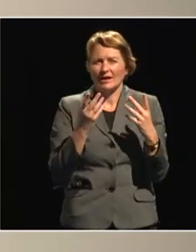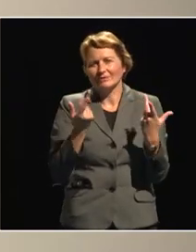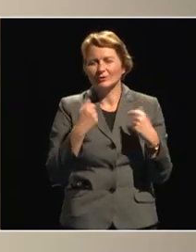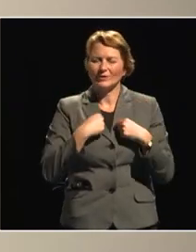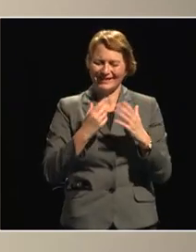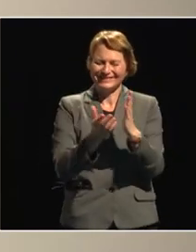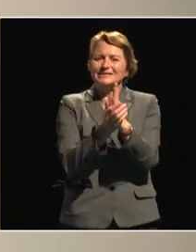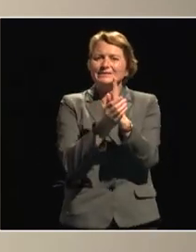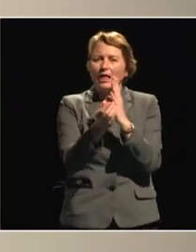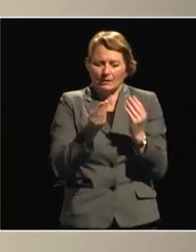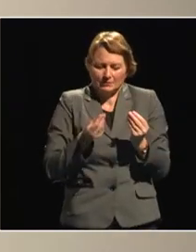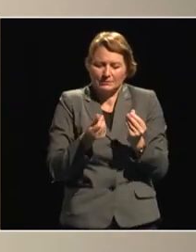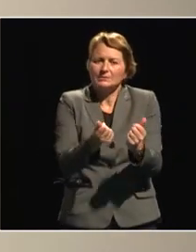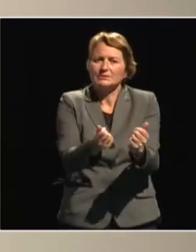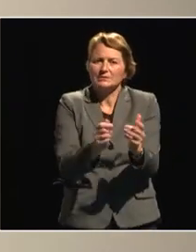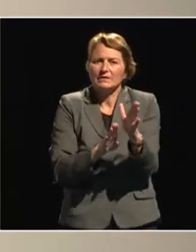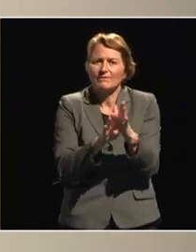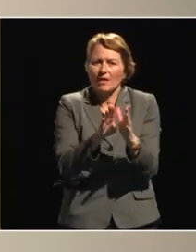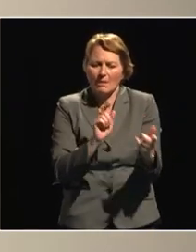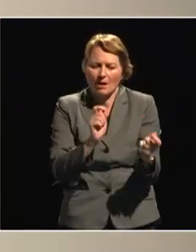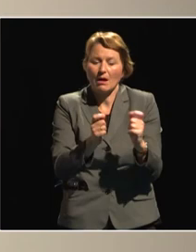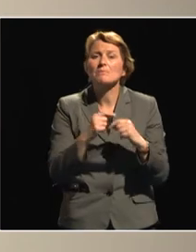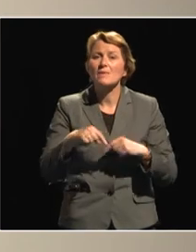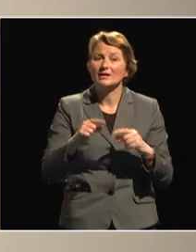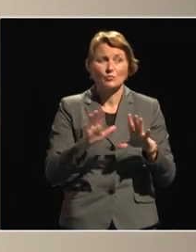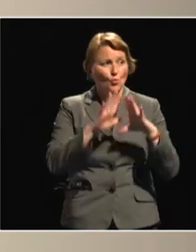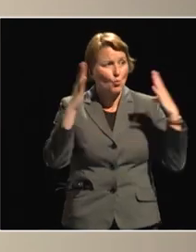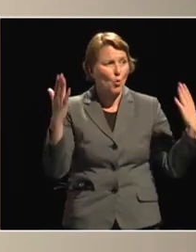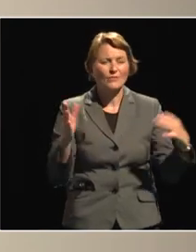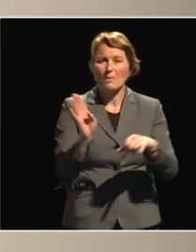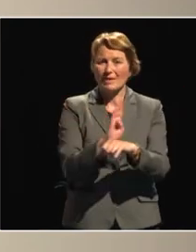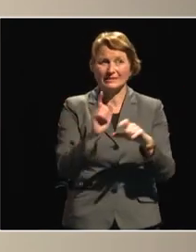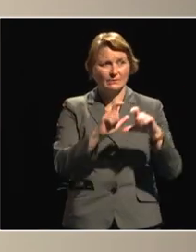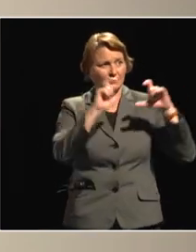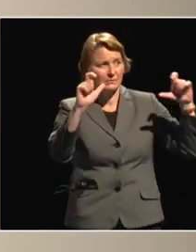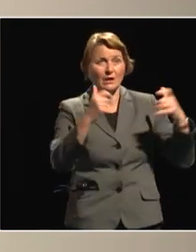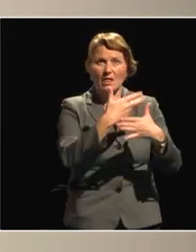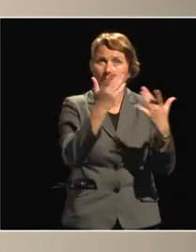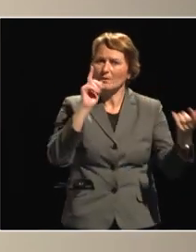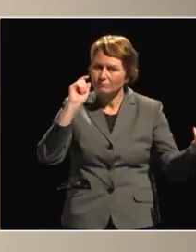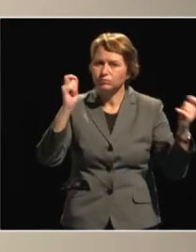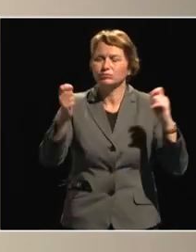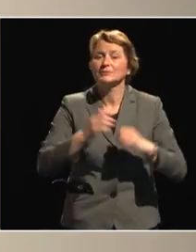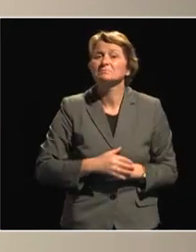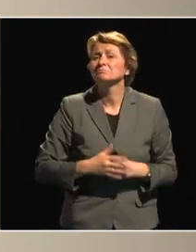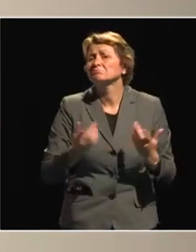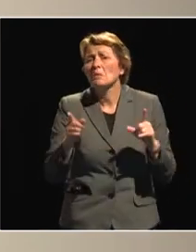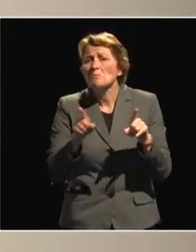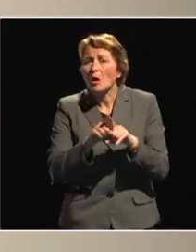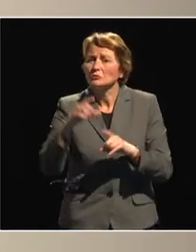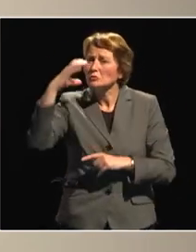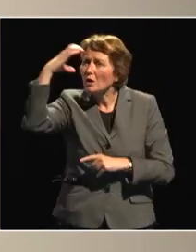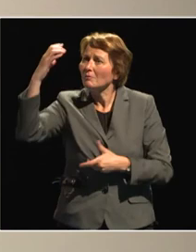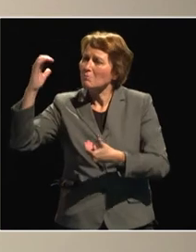development and the improvement of the overall business climate partnerships with government with